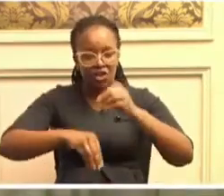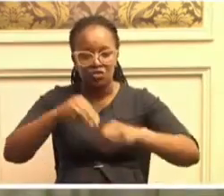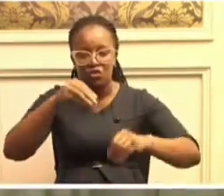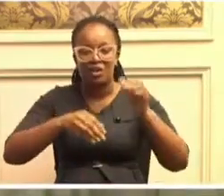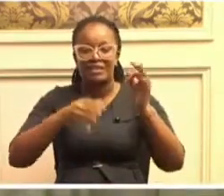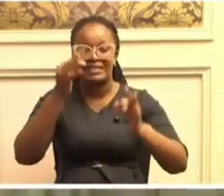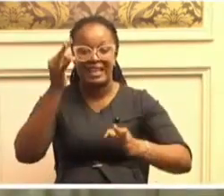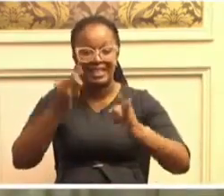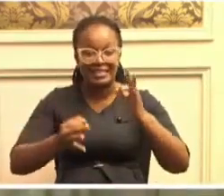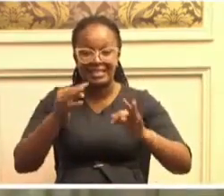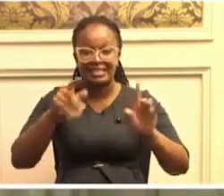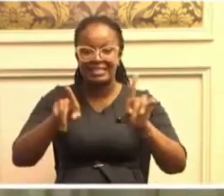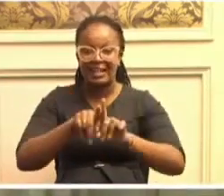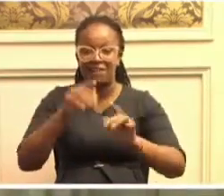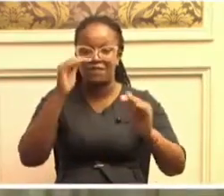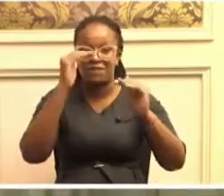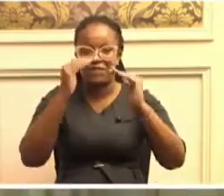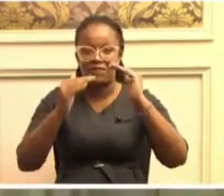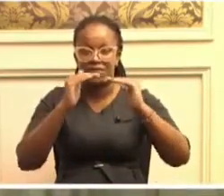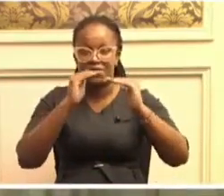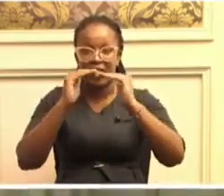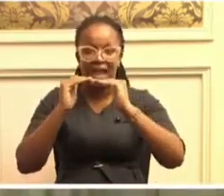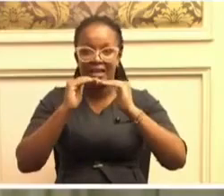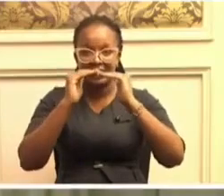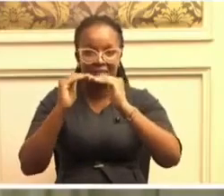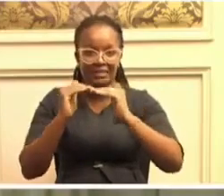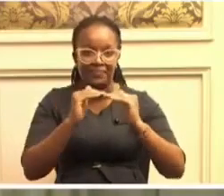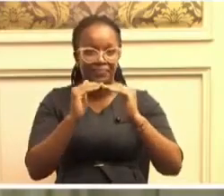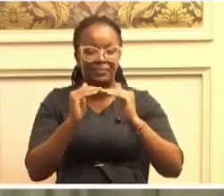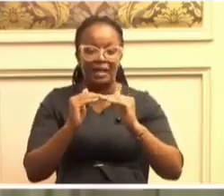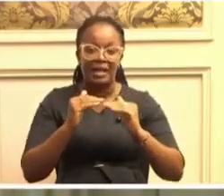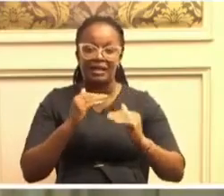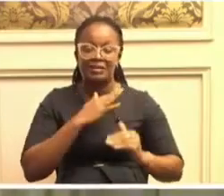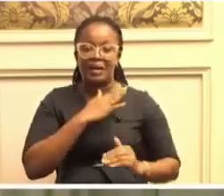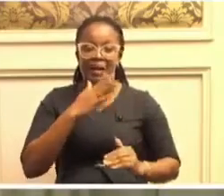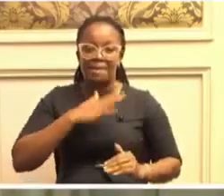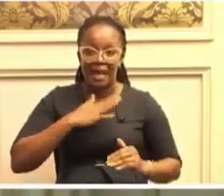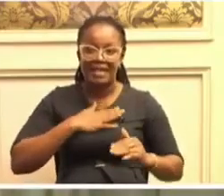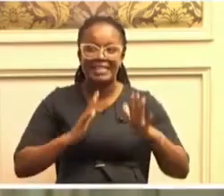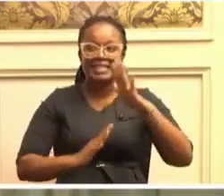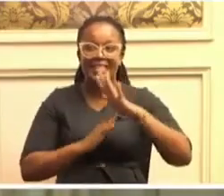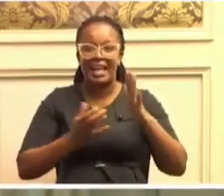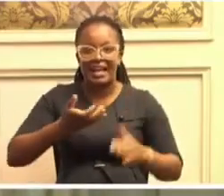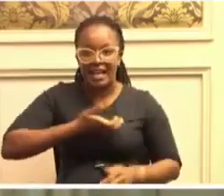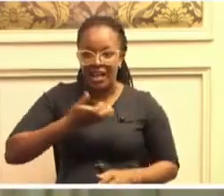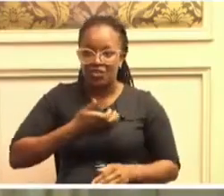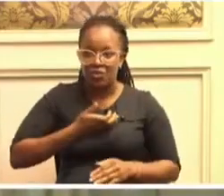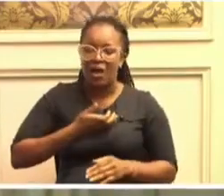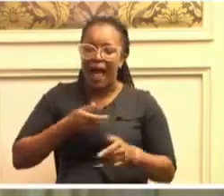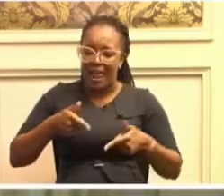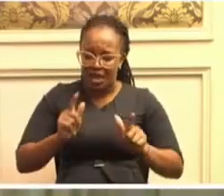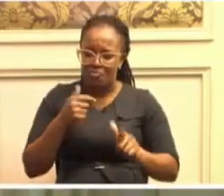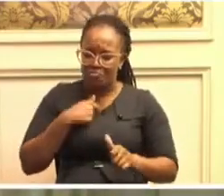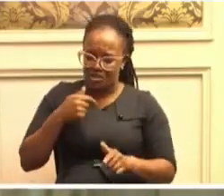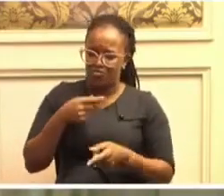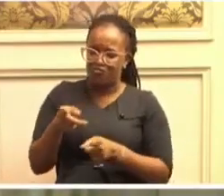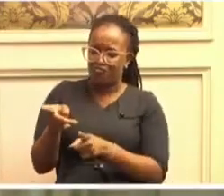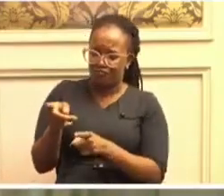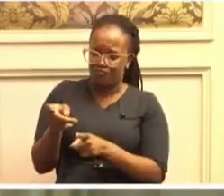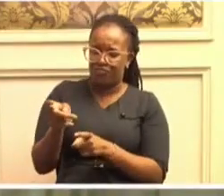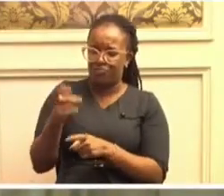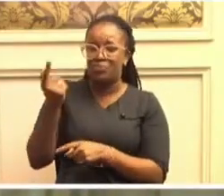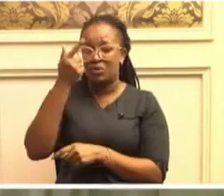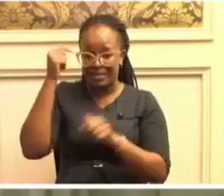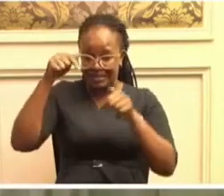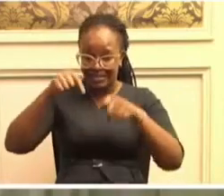And senior counsel, just allow me to fire at close range because it is at this point that we need to deploy intellectual